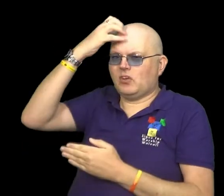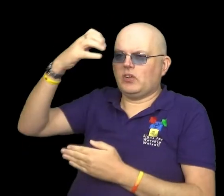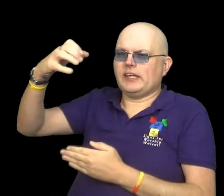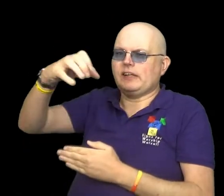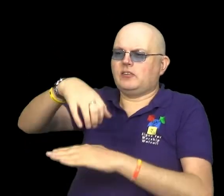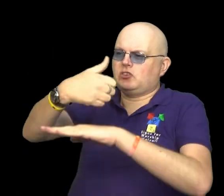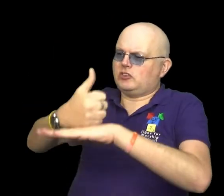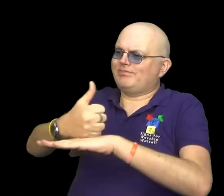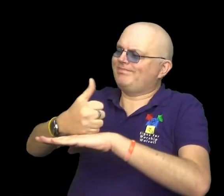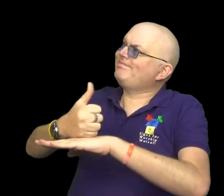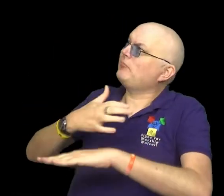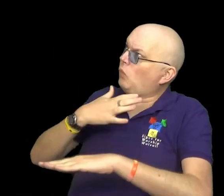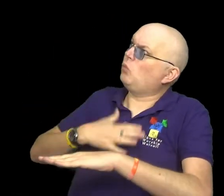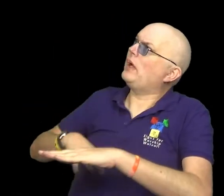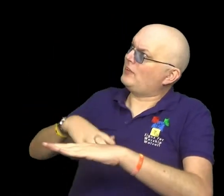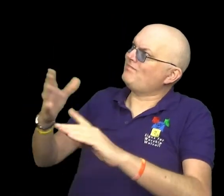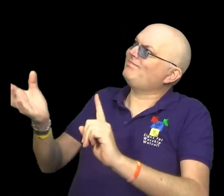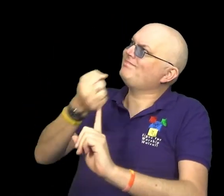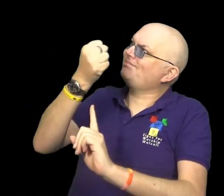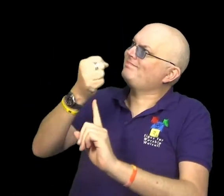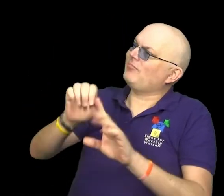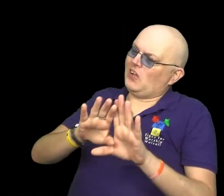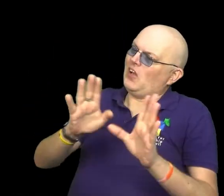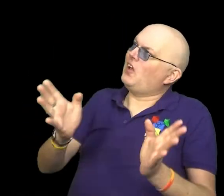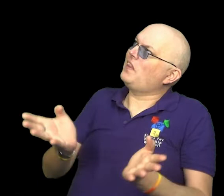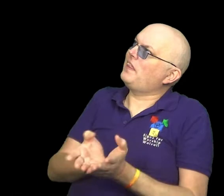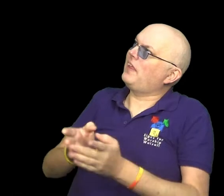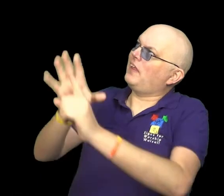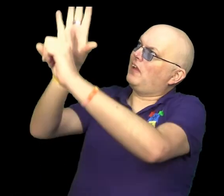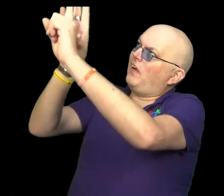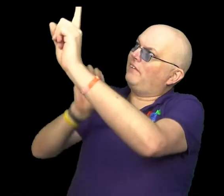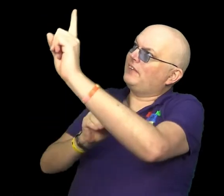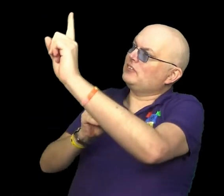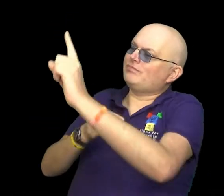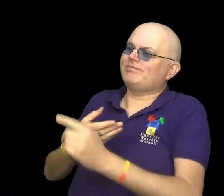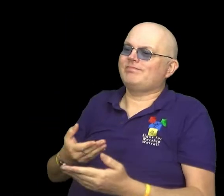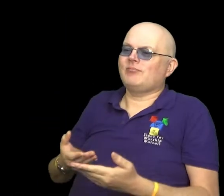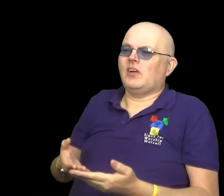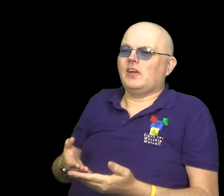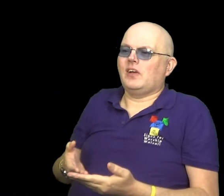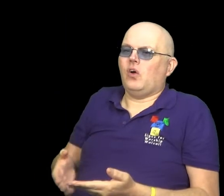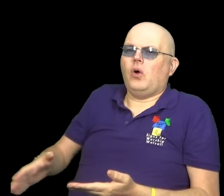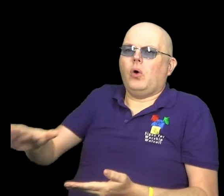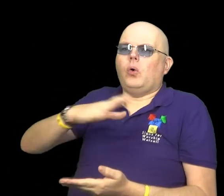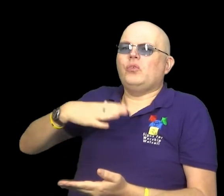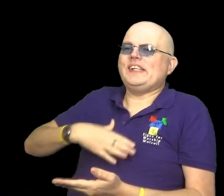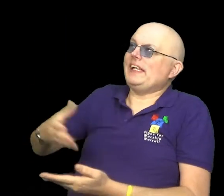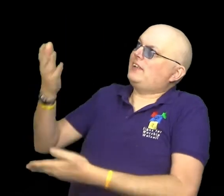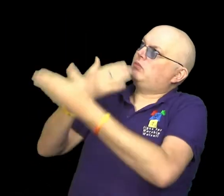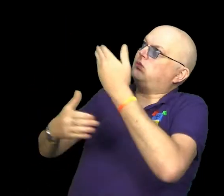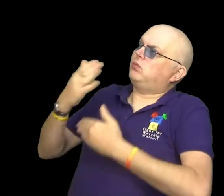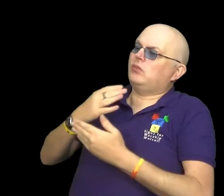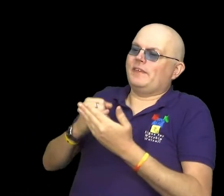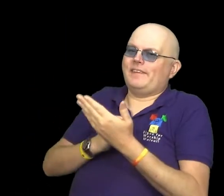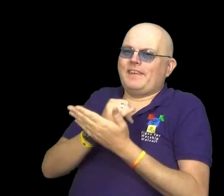name. Your kingdom come, your will be done, on earth as in heaven. Give us today